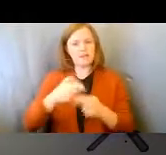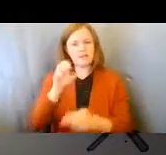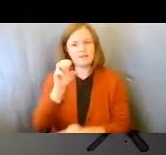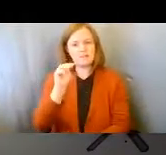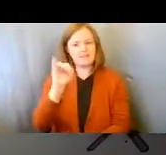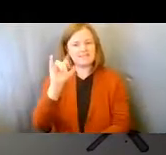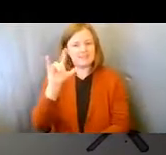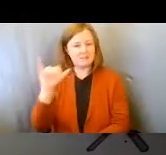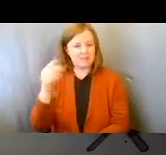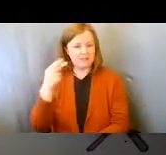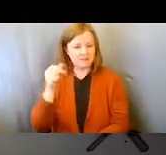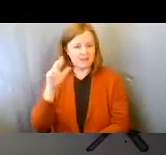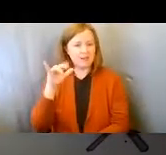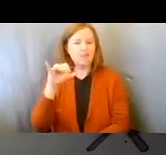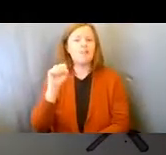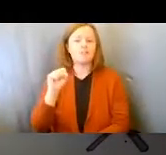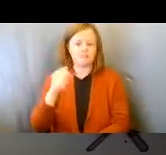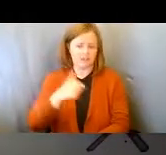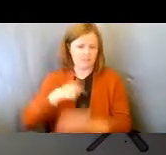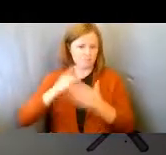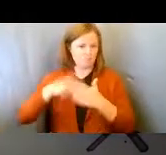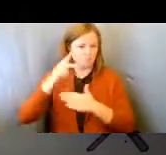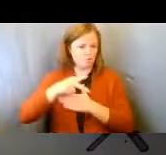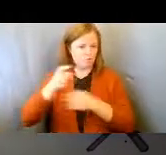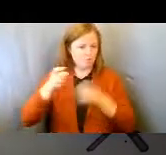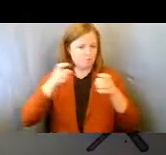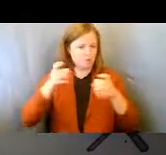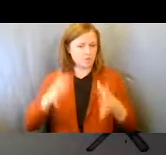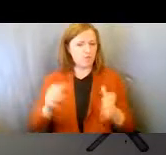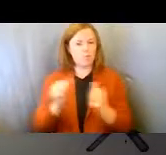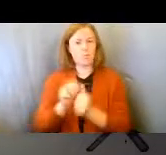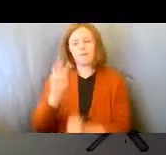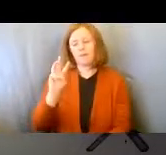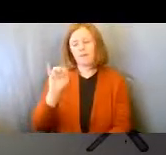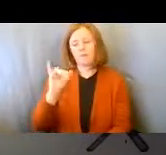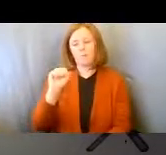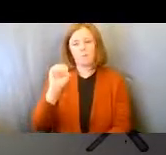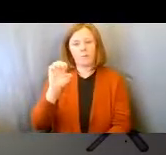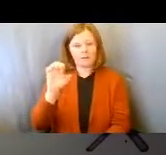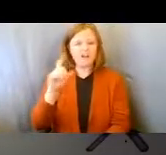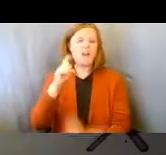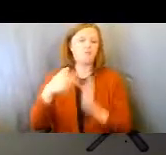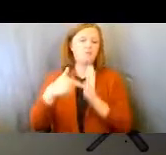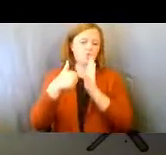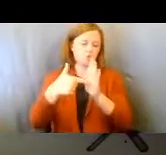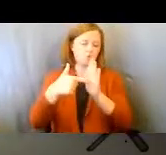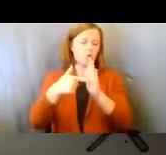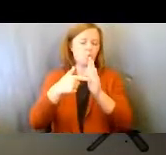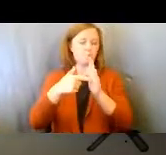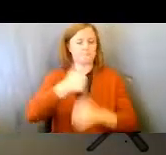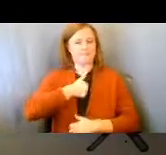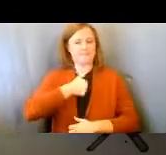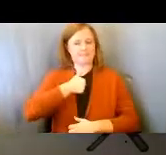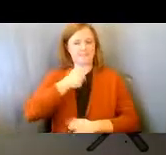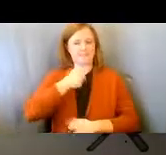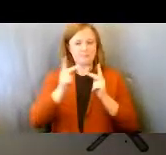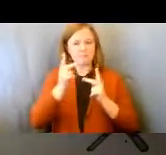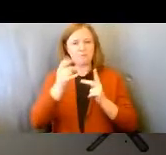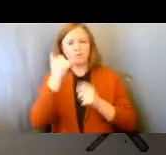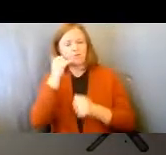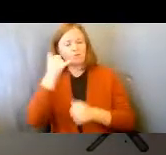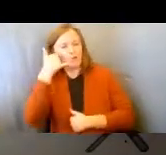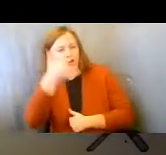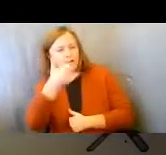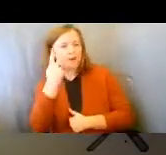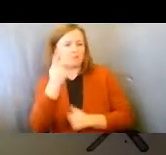Harris, and I am a program manager with WISE. I'm going to give a visual description of myself if people are calling in, or if you